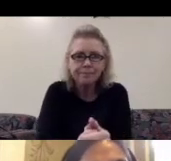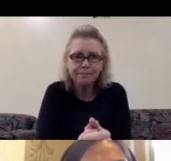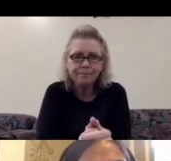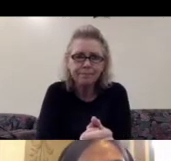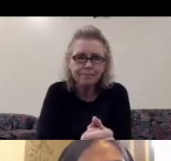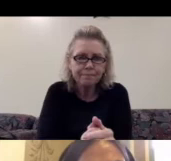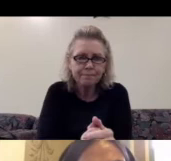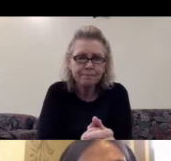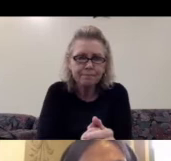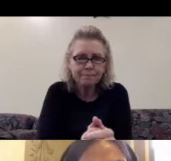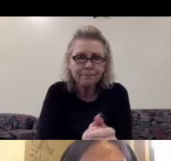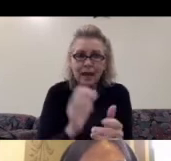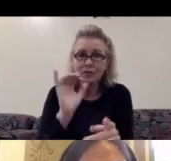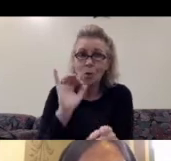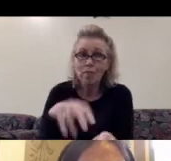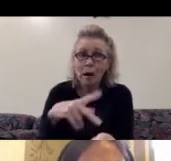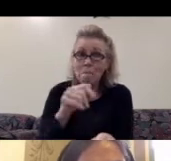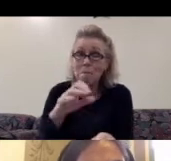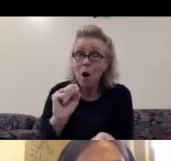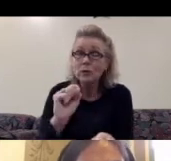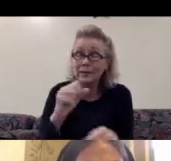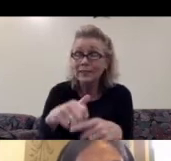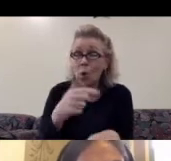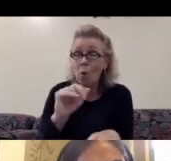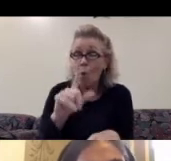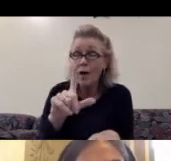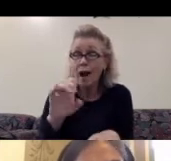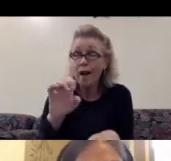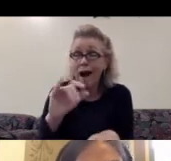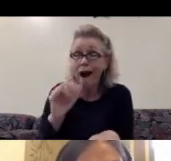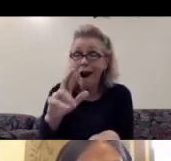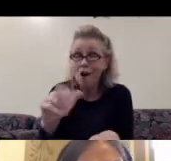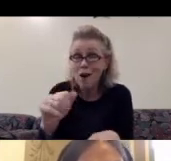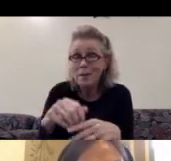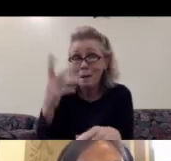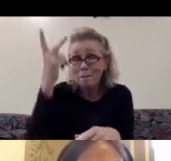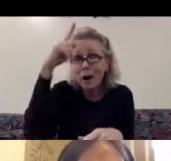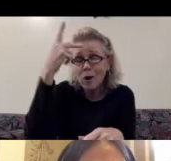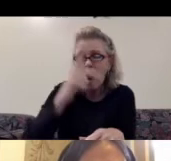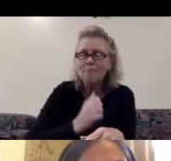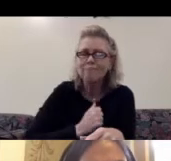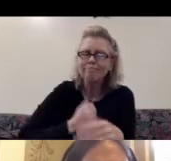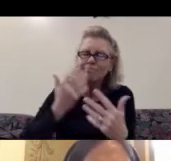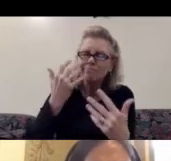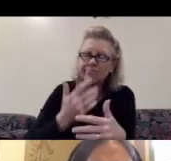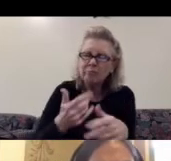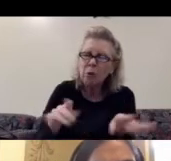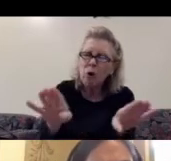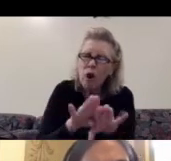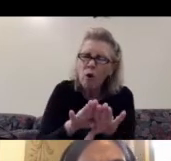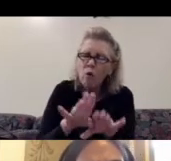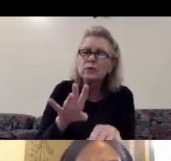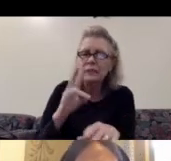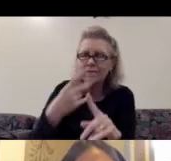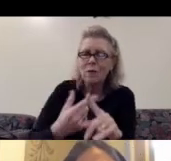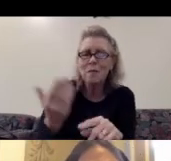PAUS in Guadalajara, Mexico was a program that unfortunately just closed a month ago after seven years of intensive and productive interchange